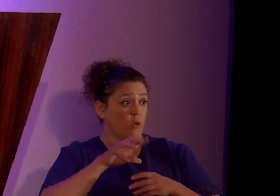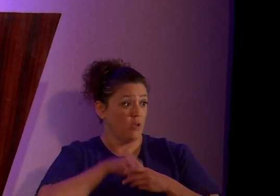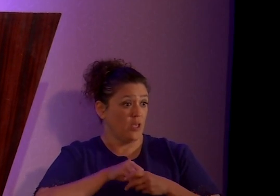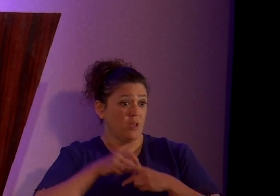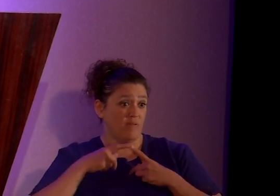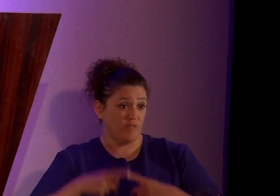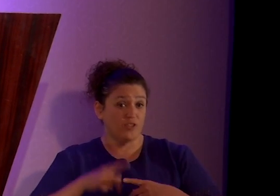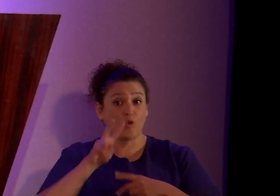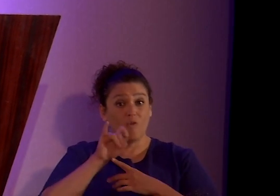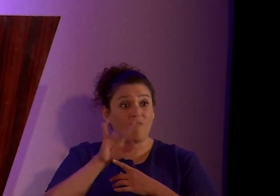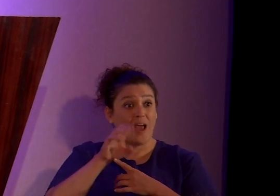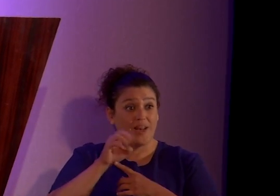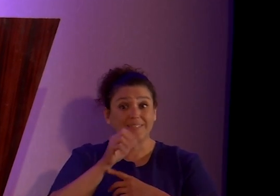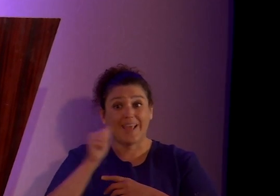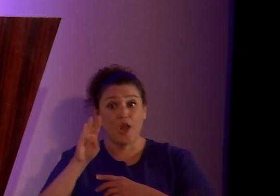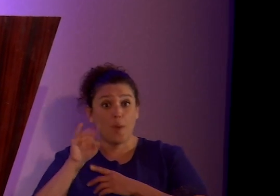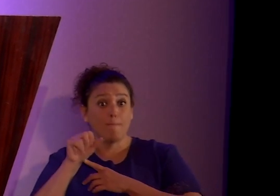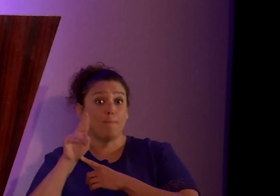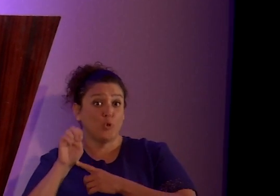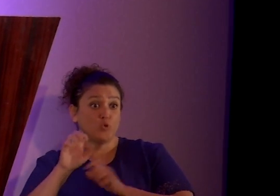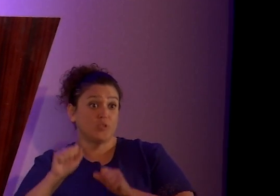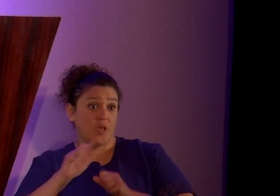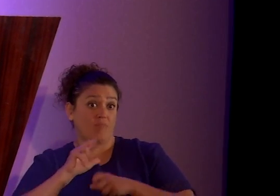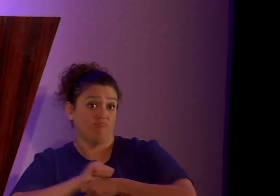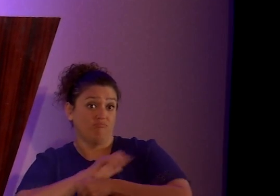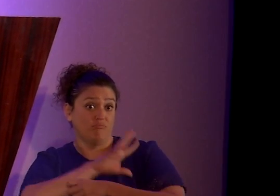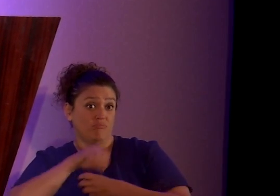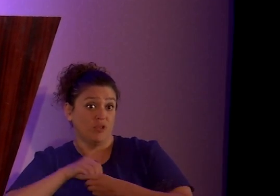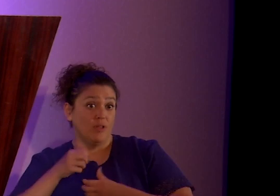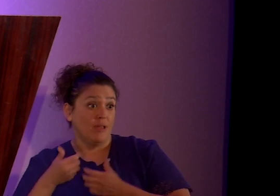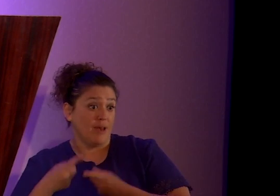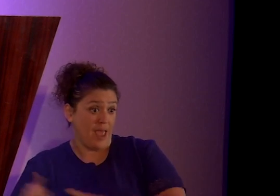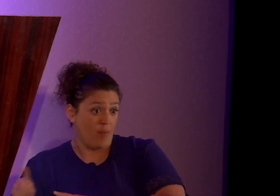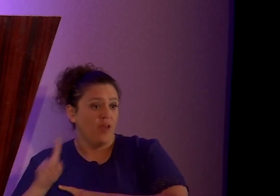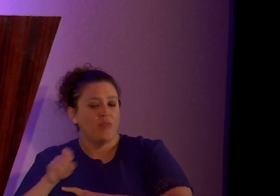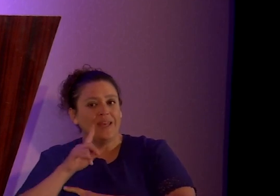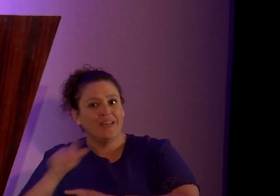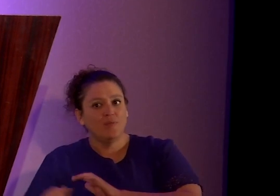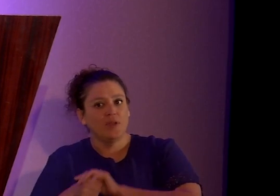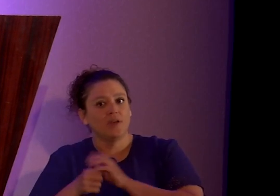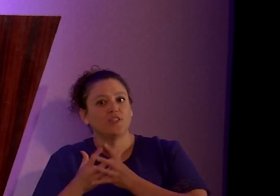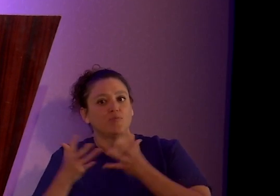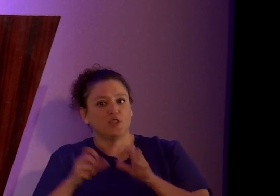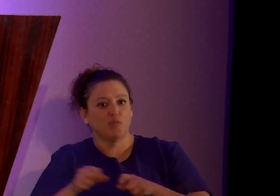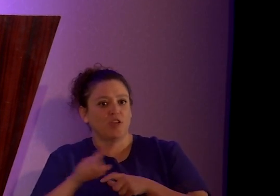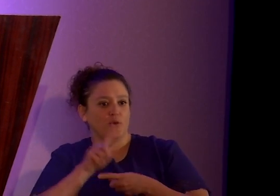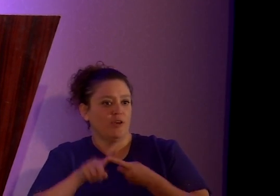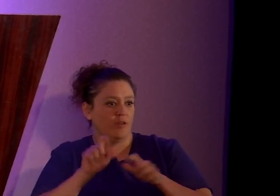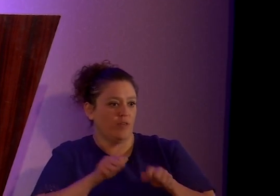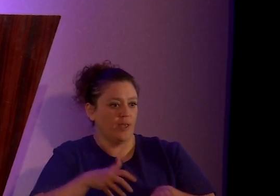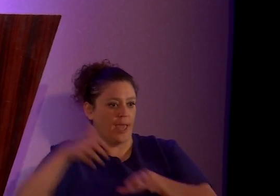be reality with coming out. And those people need to stay as closeted as possible until they can get away.